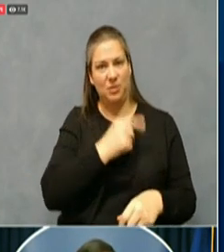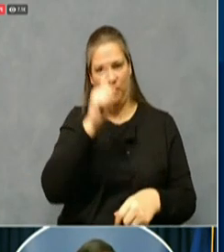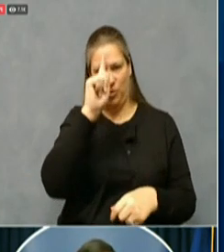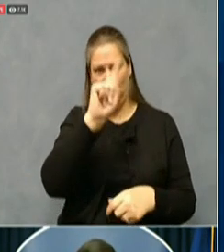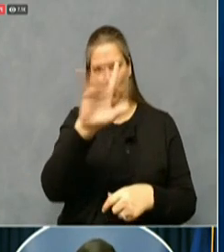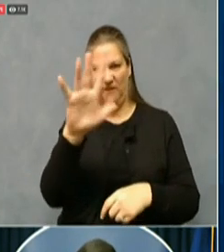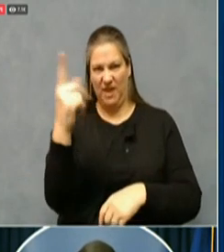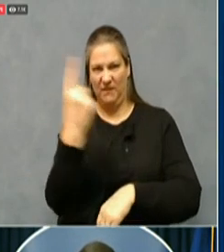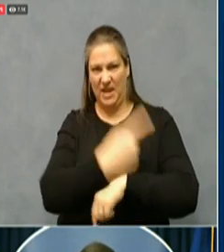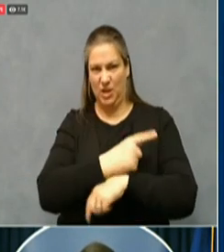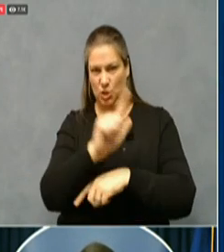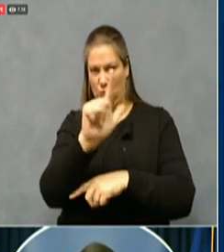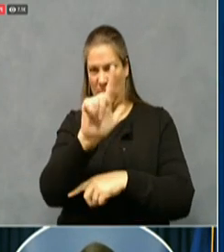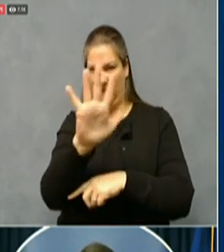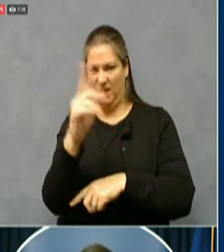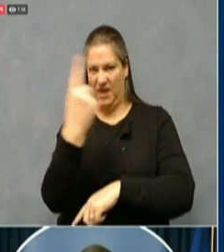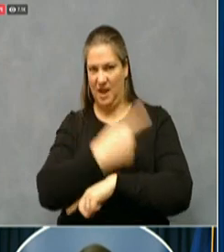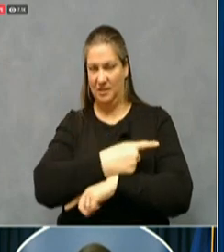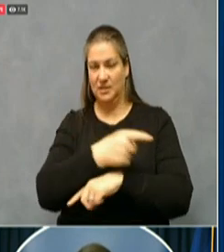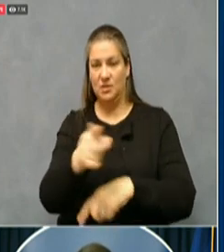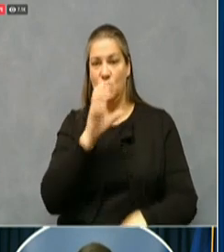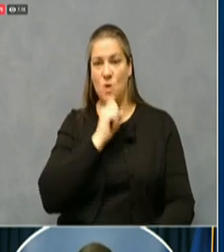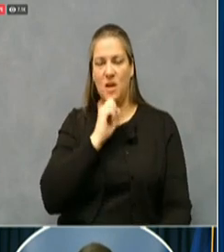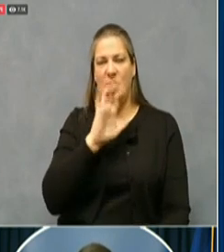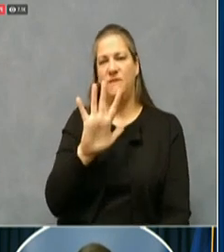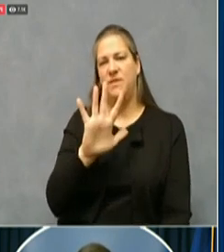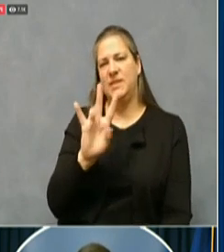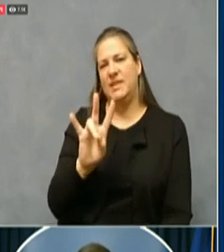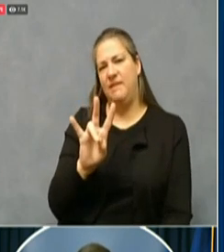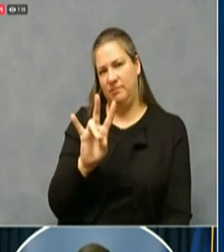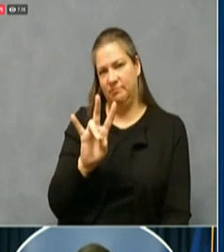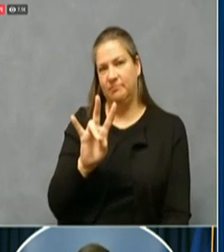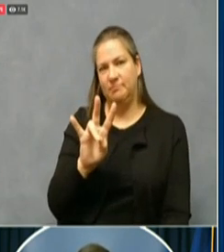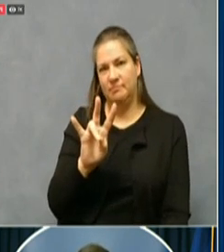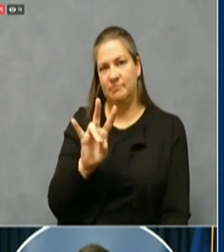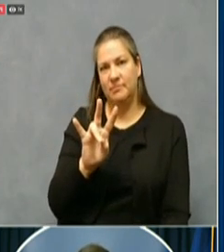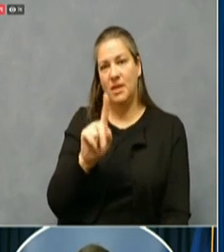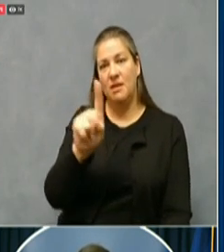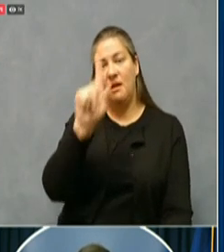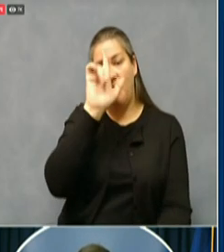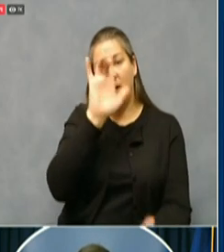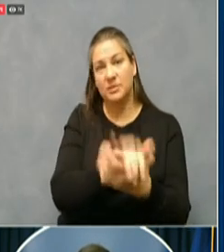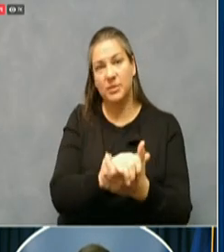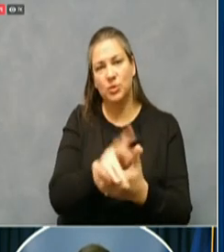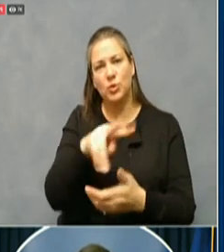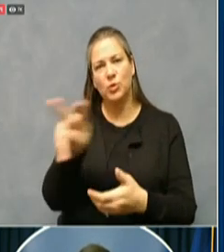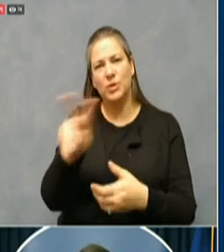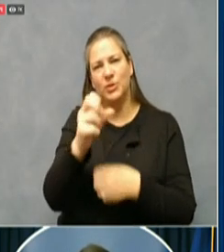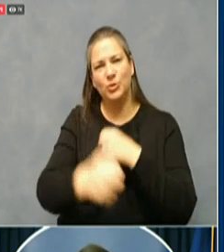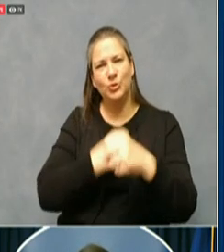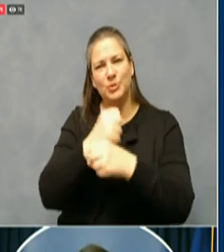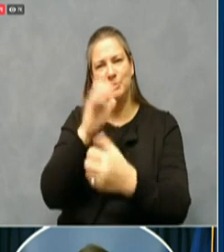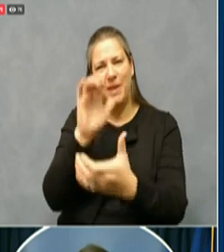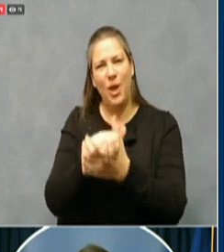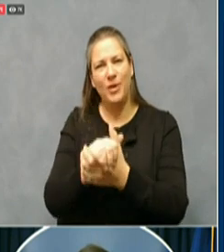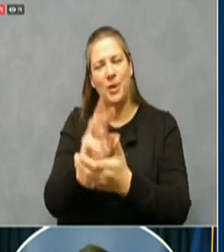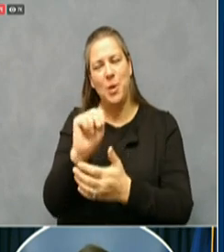years old. Her husband of 22 years, Mark Tilford said, Aretha was a queen.